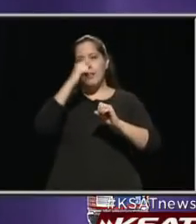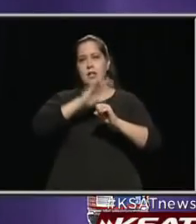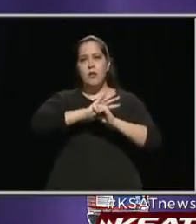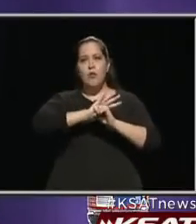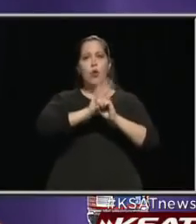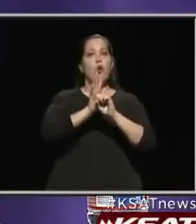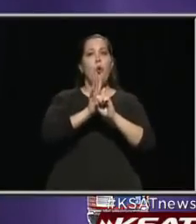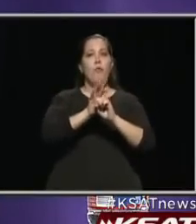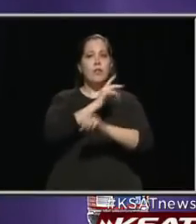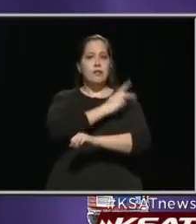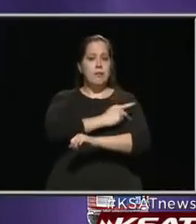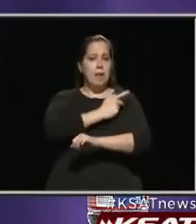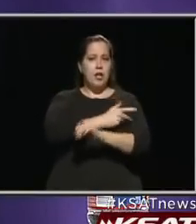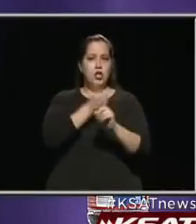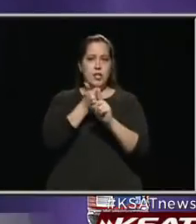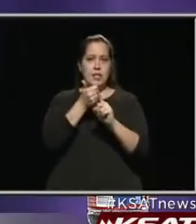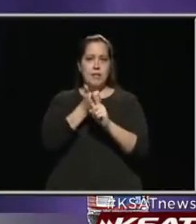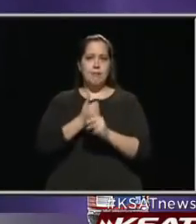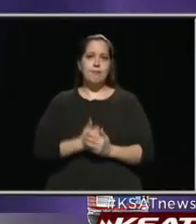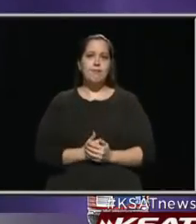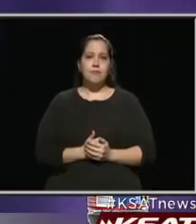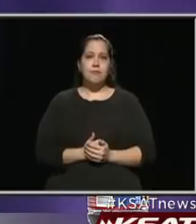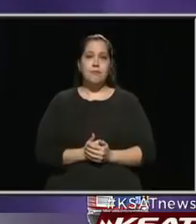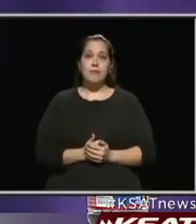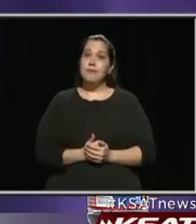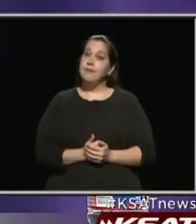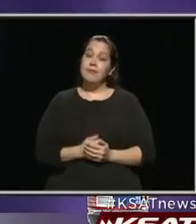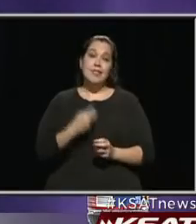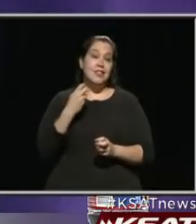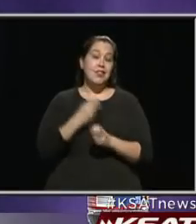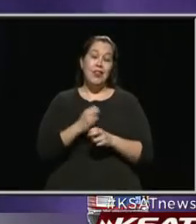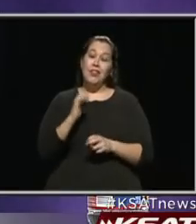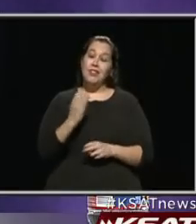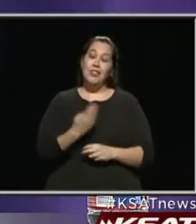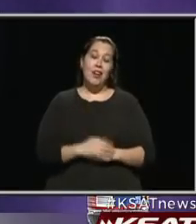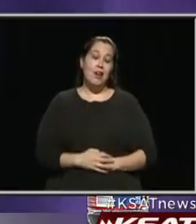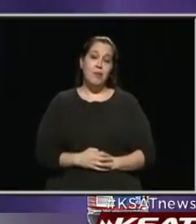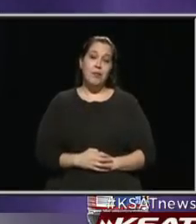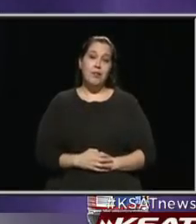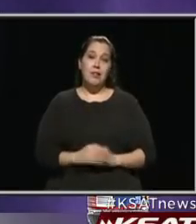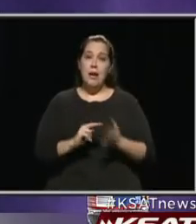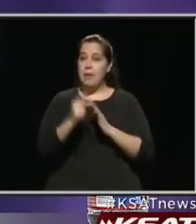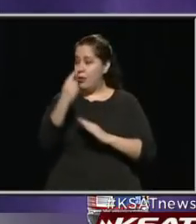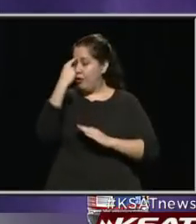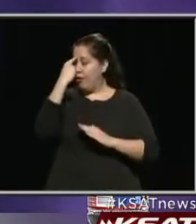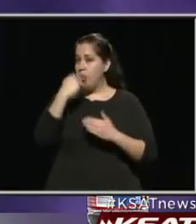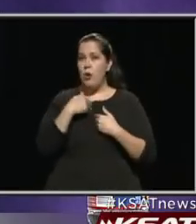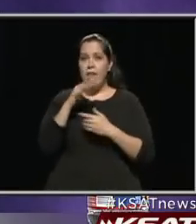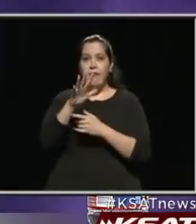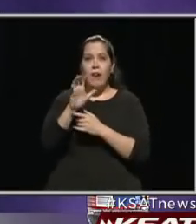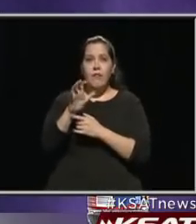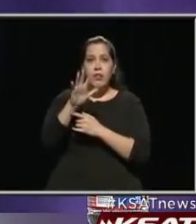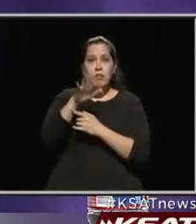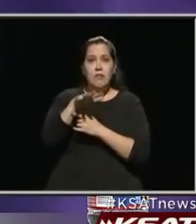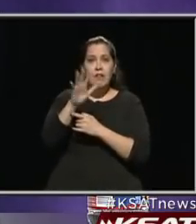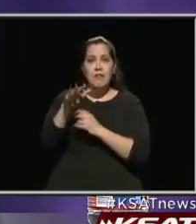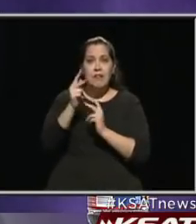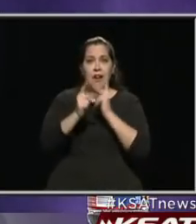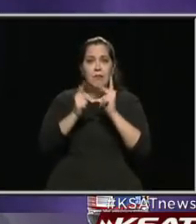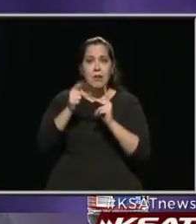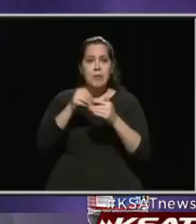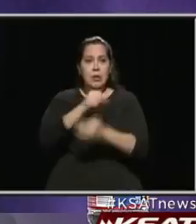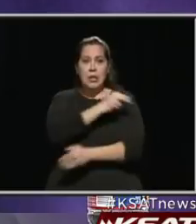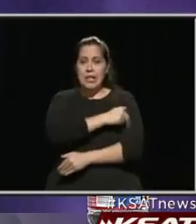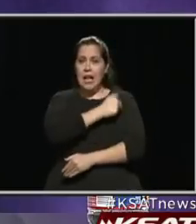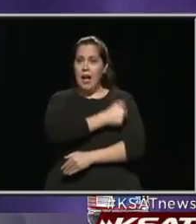patients. So it's a hard job they're doing. I mean, just think you've got 555 patients in the